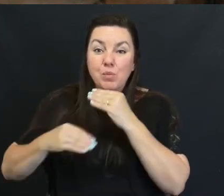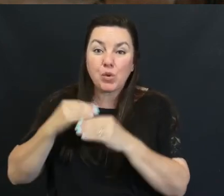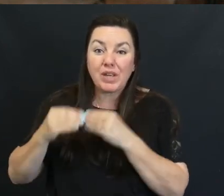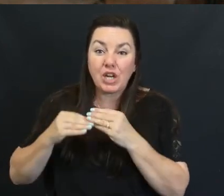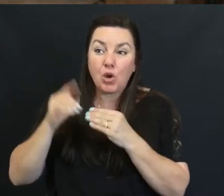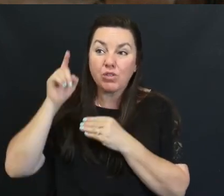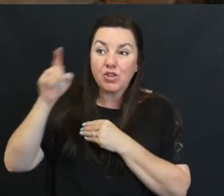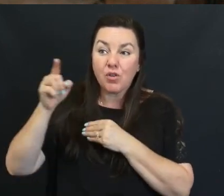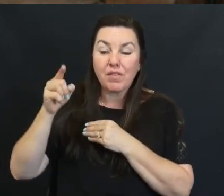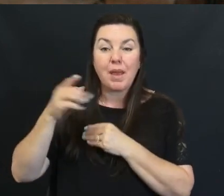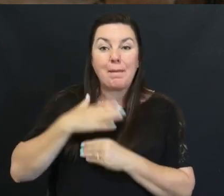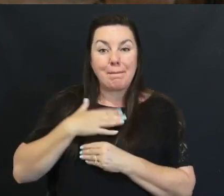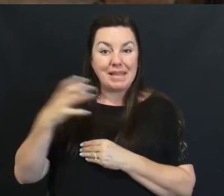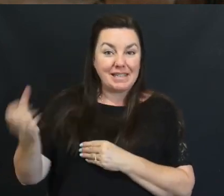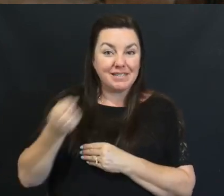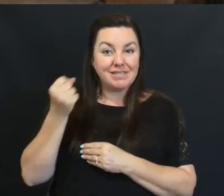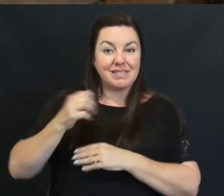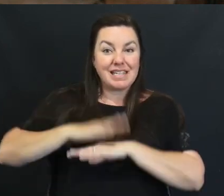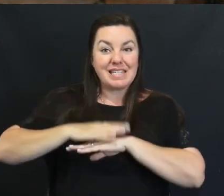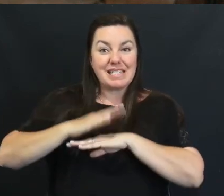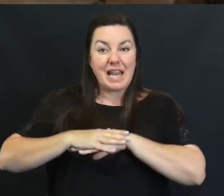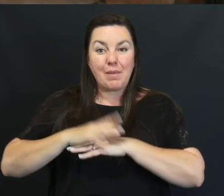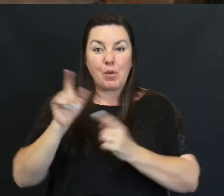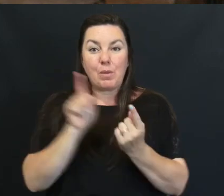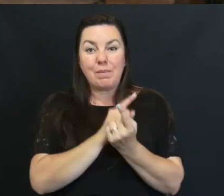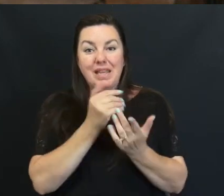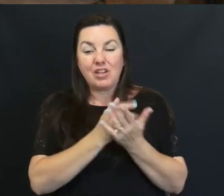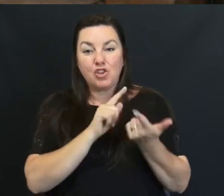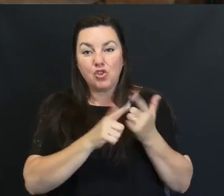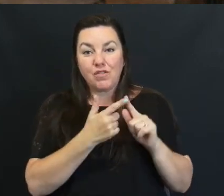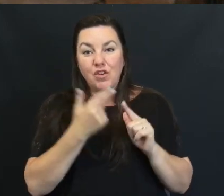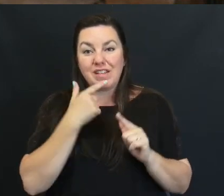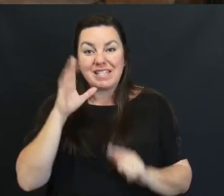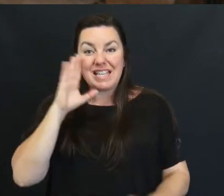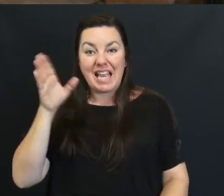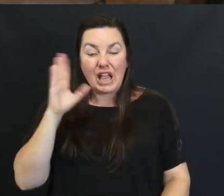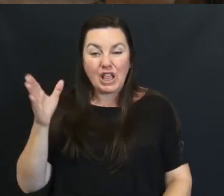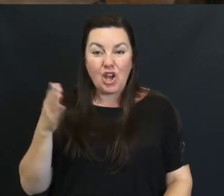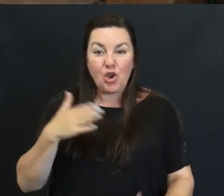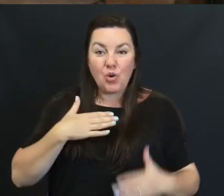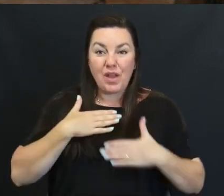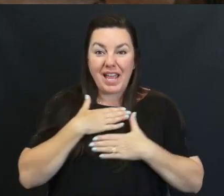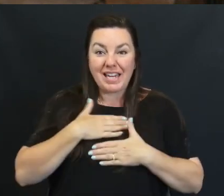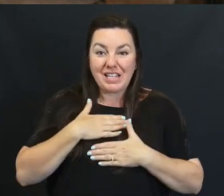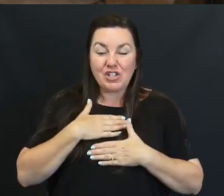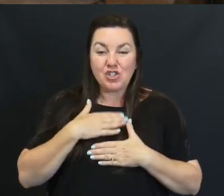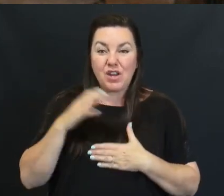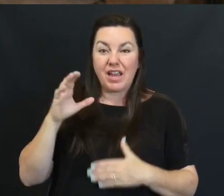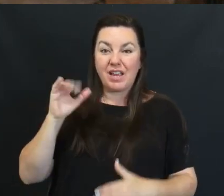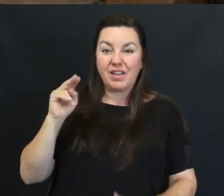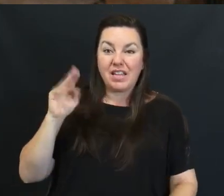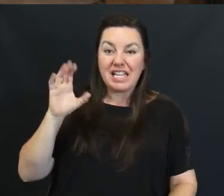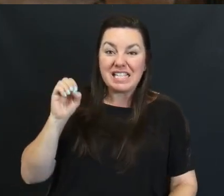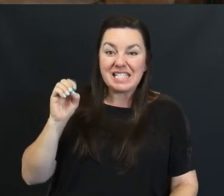Please Feel Free To Join Us Grab A Table Meet A New Friend Say Hello To Somebody And Enjoy Cinco De